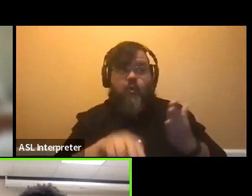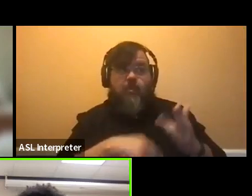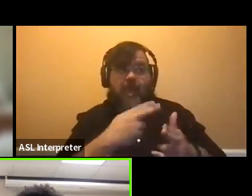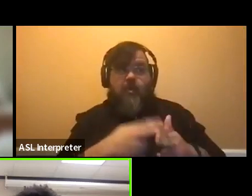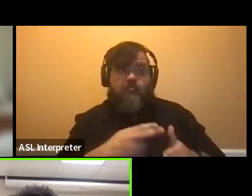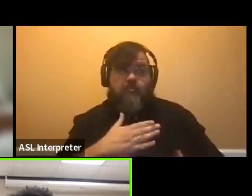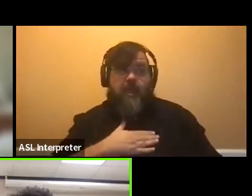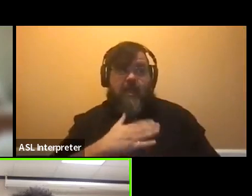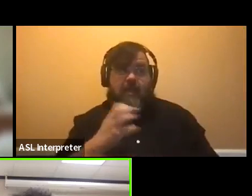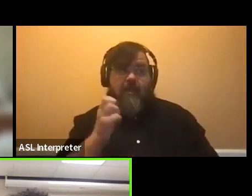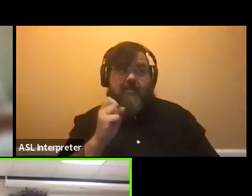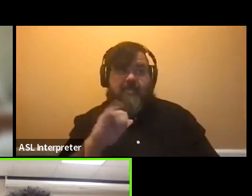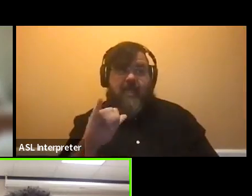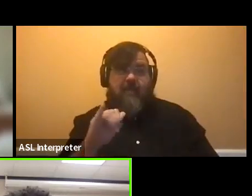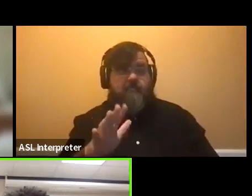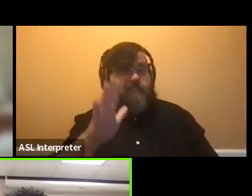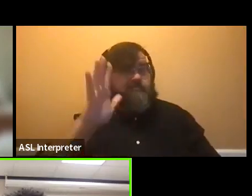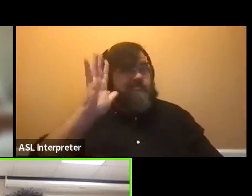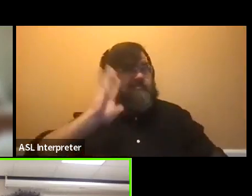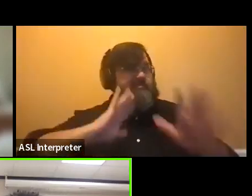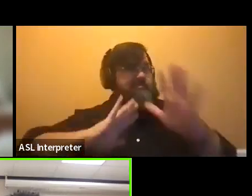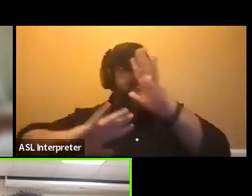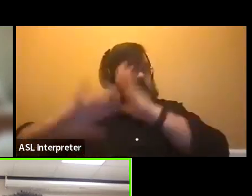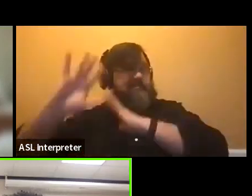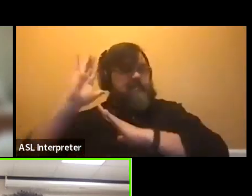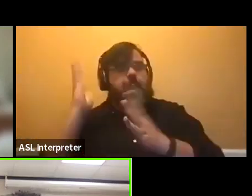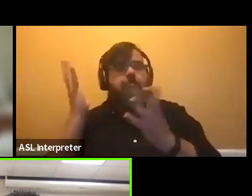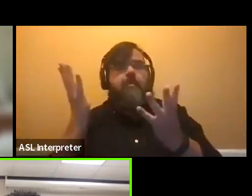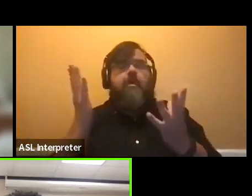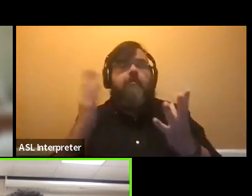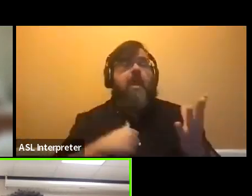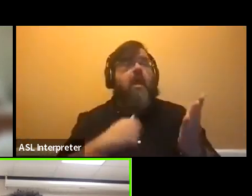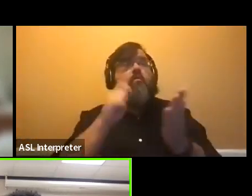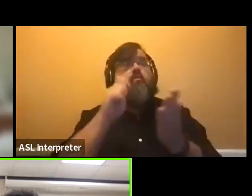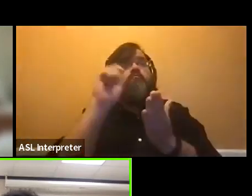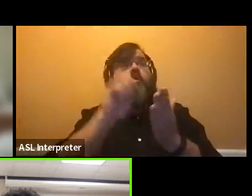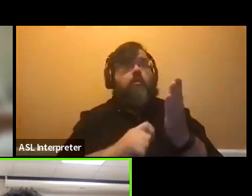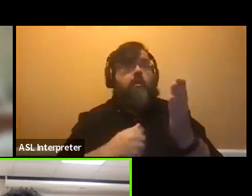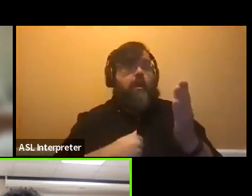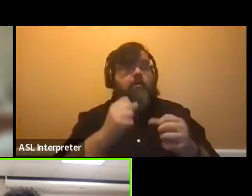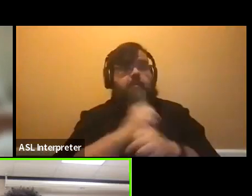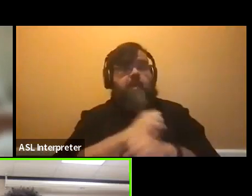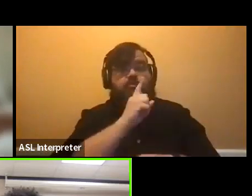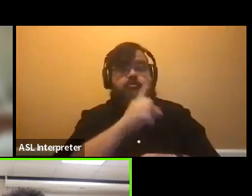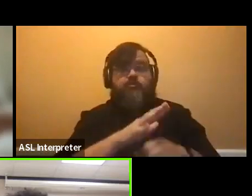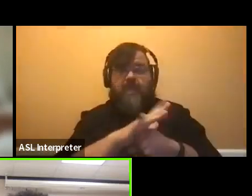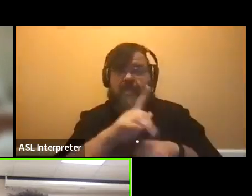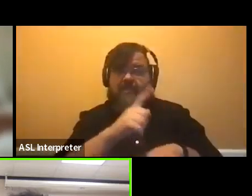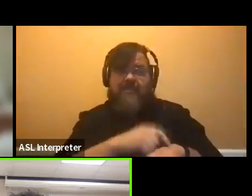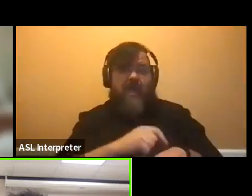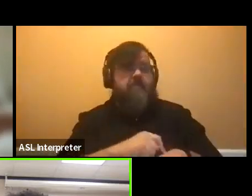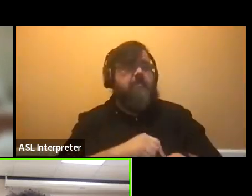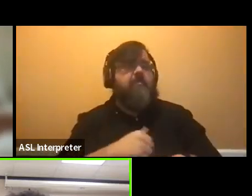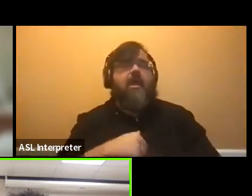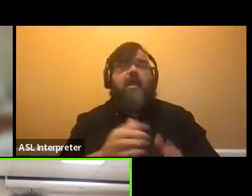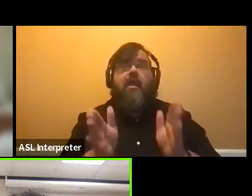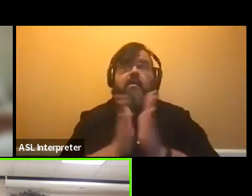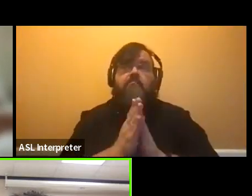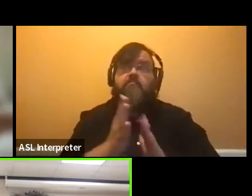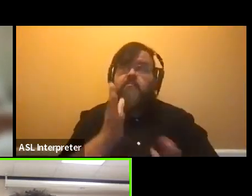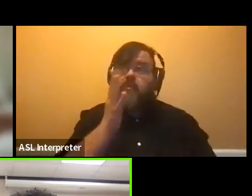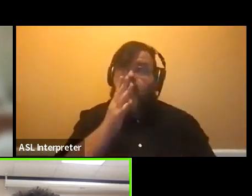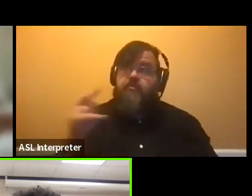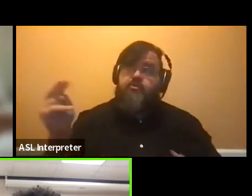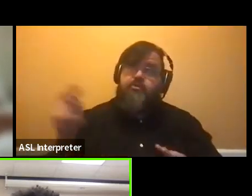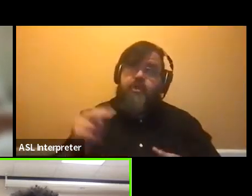uh, after writing my essay, I made sure to do it ahead of time. Um, I had, uh, my mom, uh, look at it,